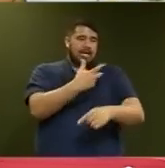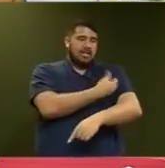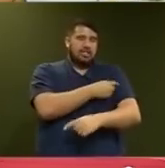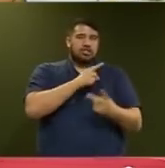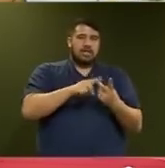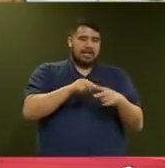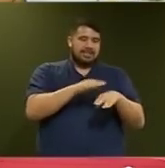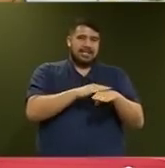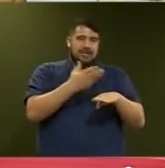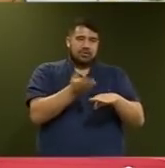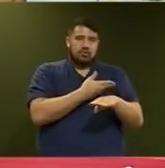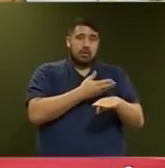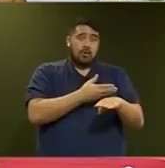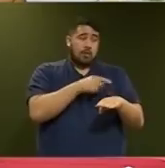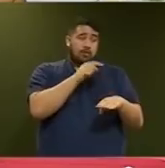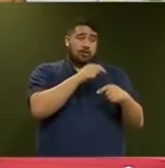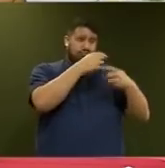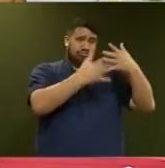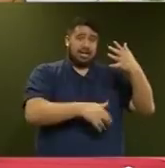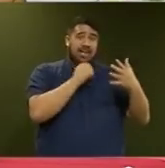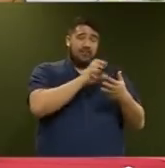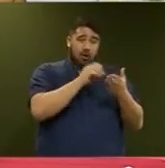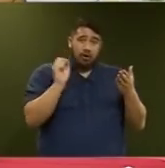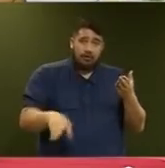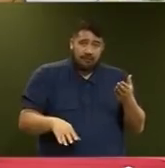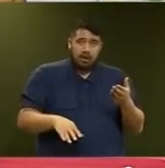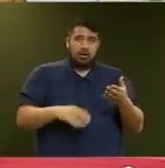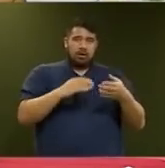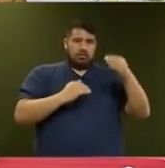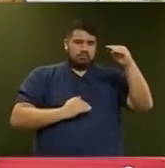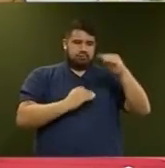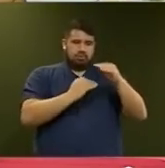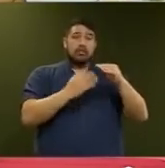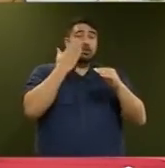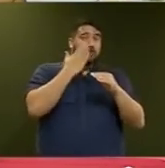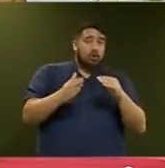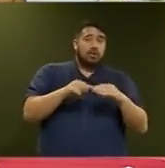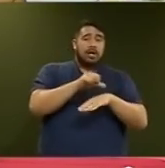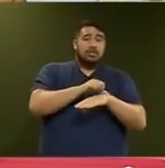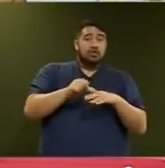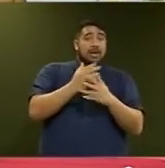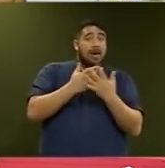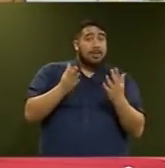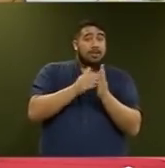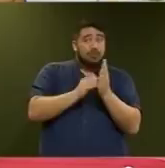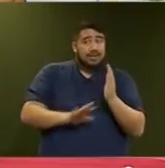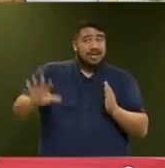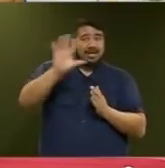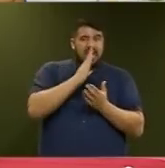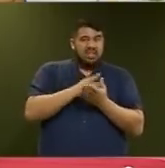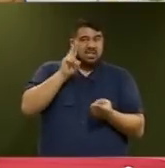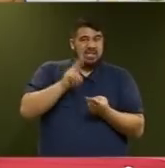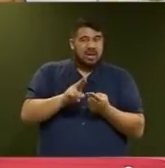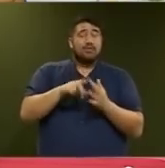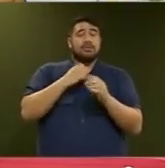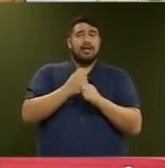removals were taken out, that in many areas of the country, these statistics were going down. So for example, in 2016 across